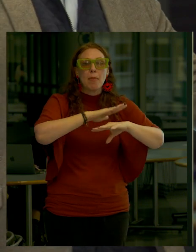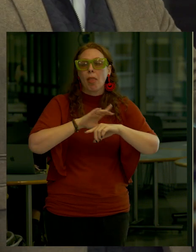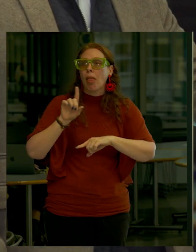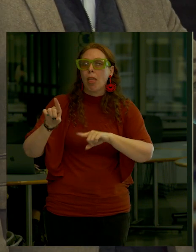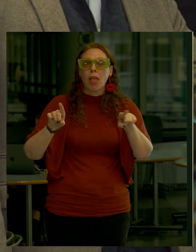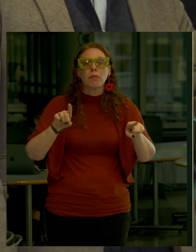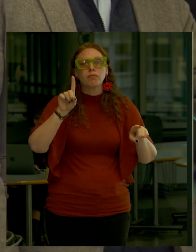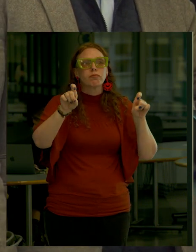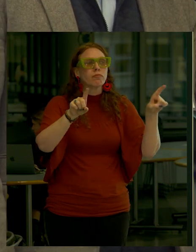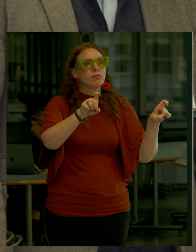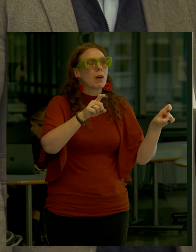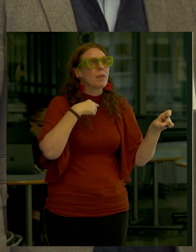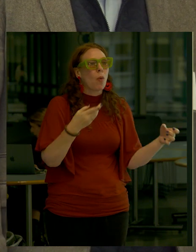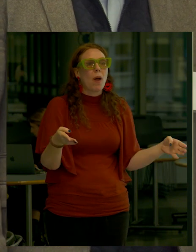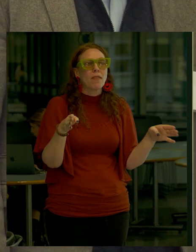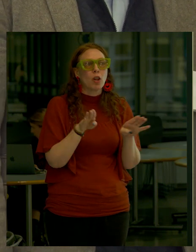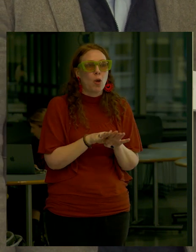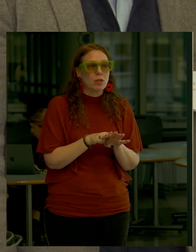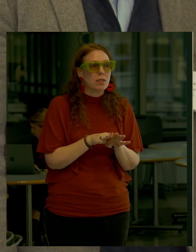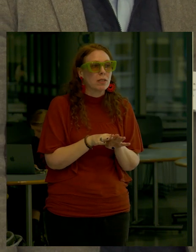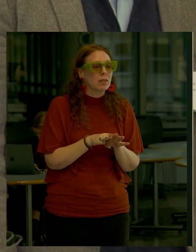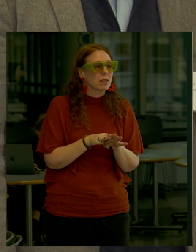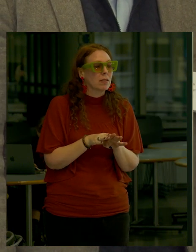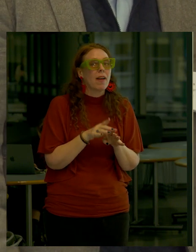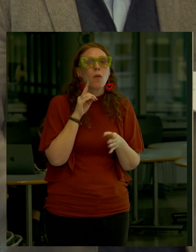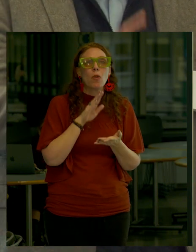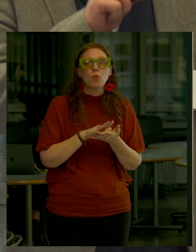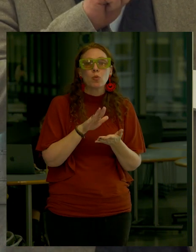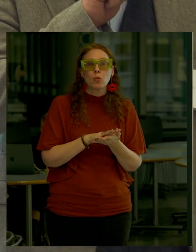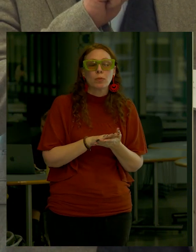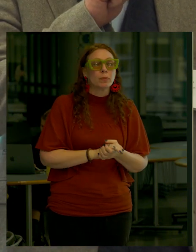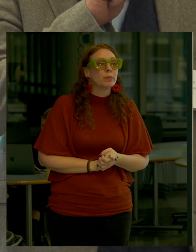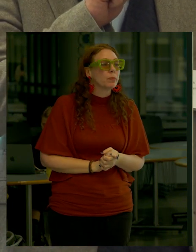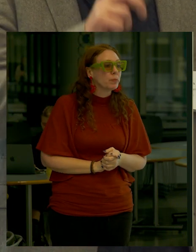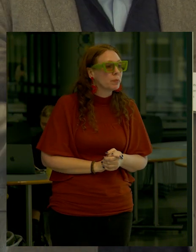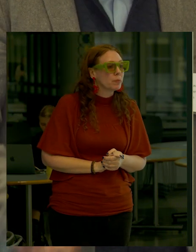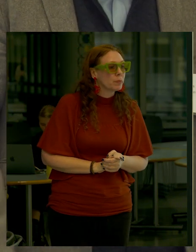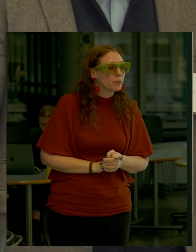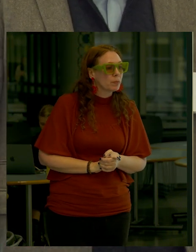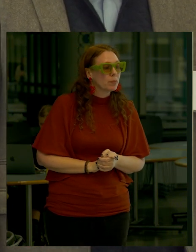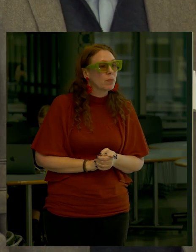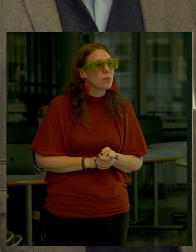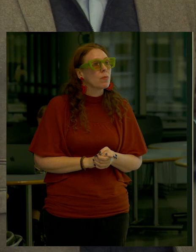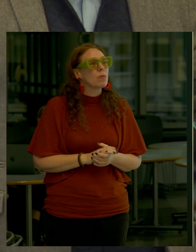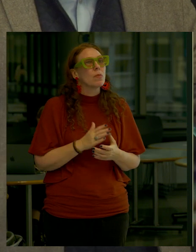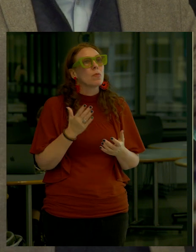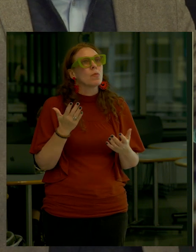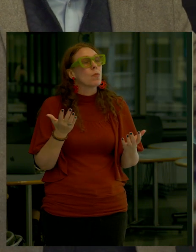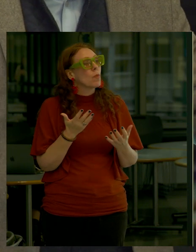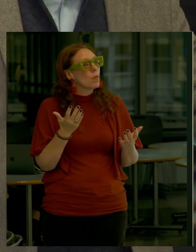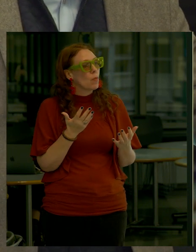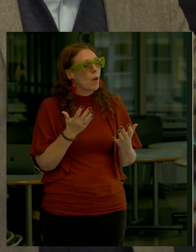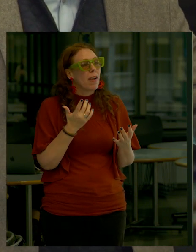Before we have to close down for the school So the question here is What provisions are there